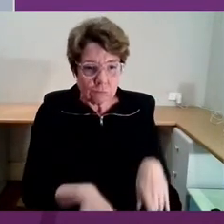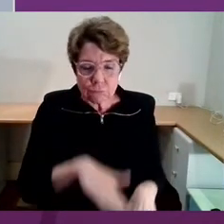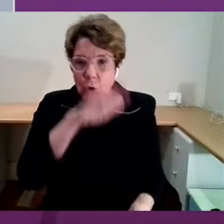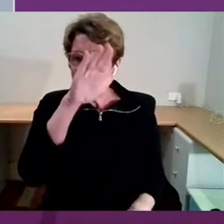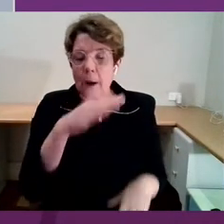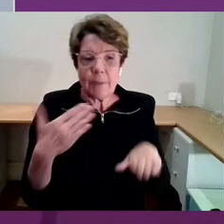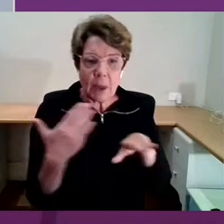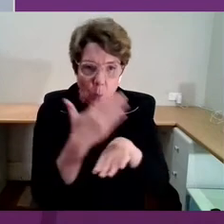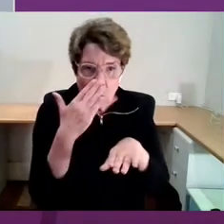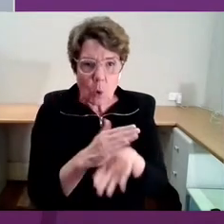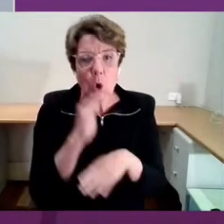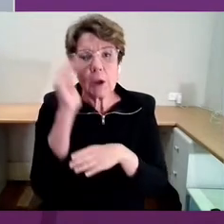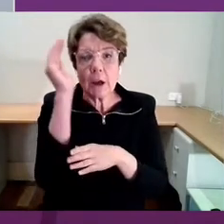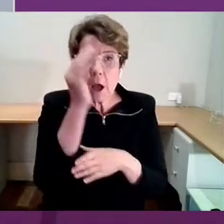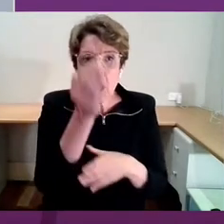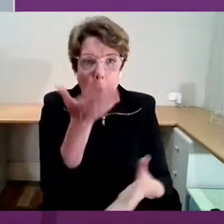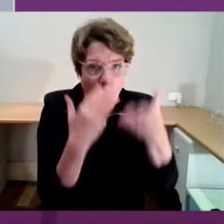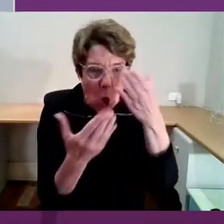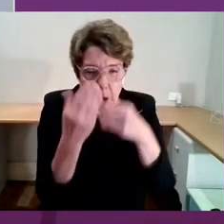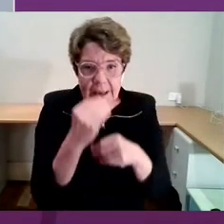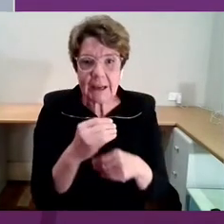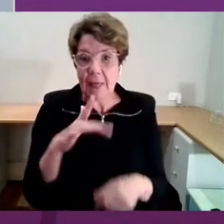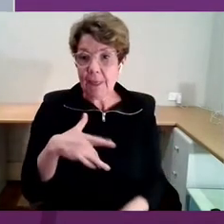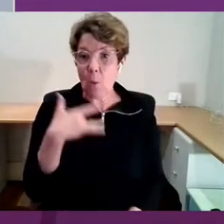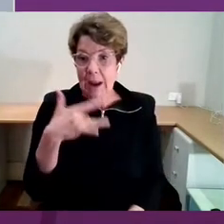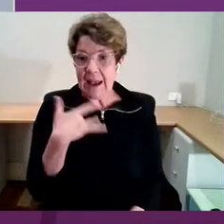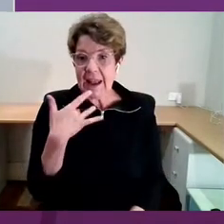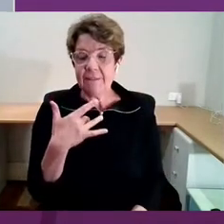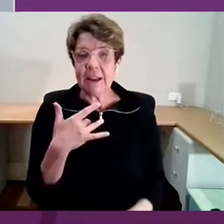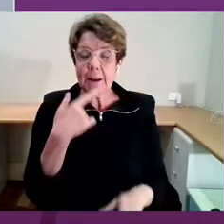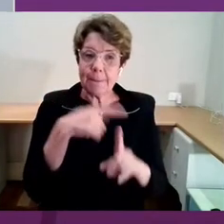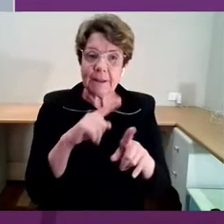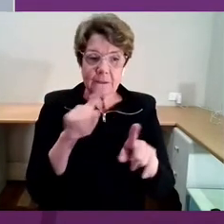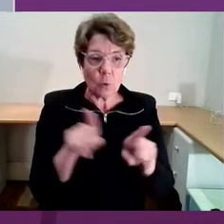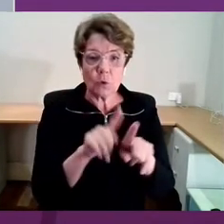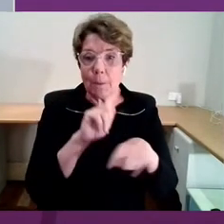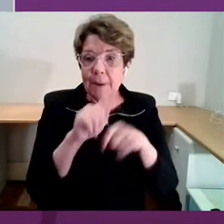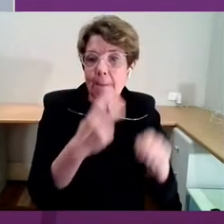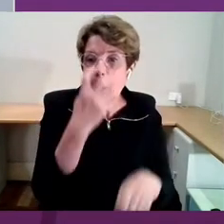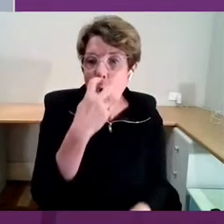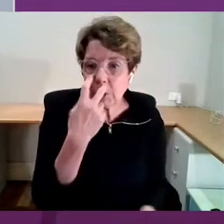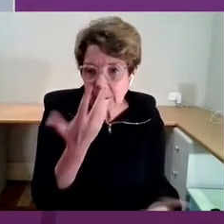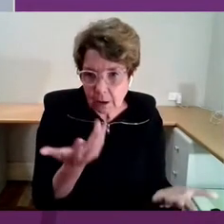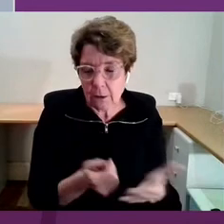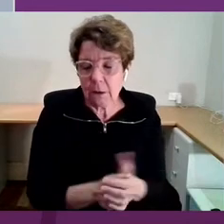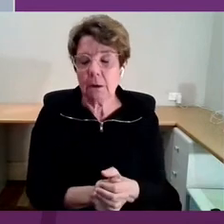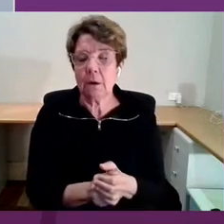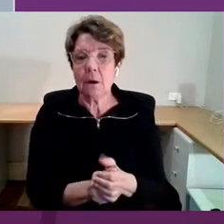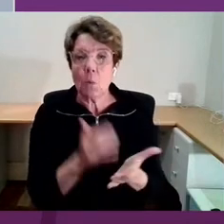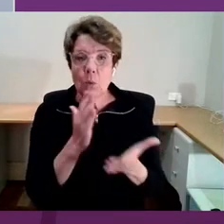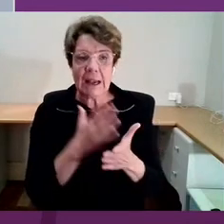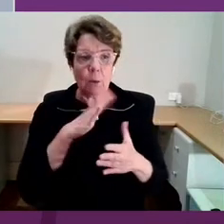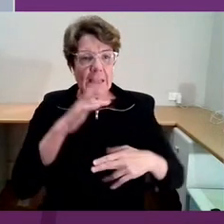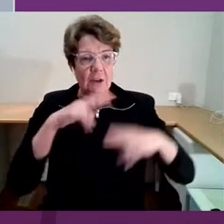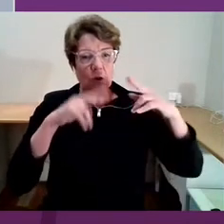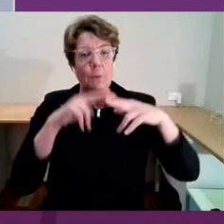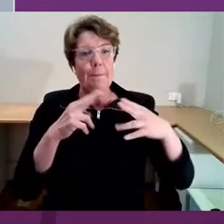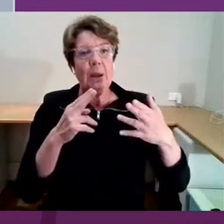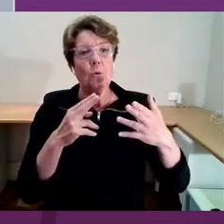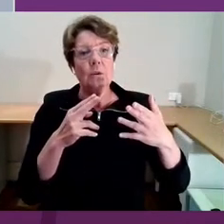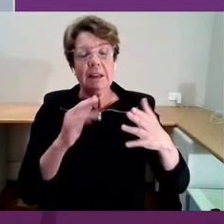that we learn in, that we live in and that we age in. And really kind of build into our policy and structural responses,